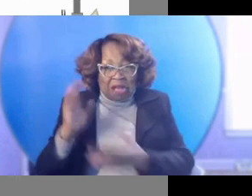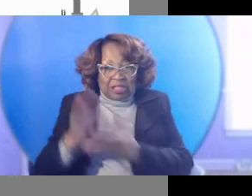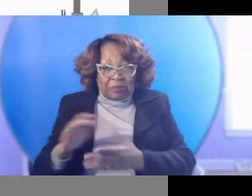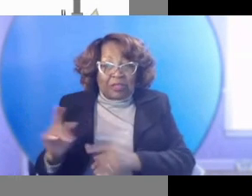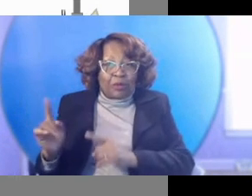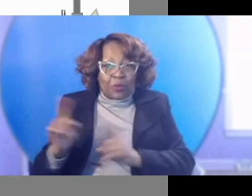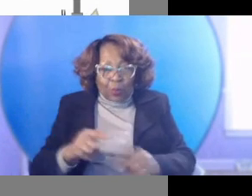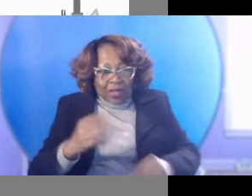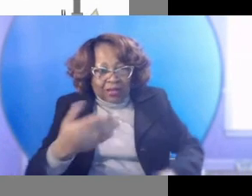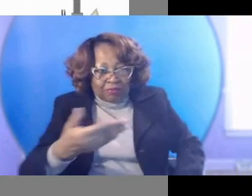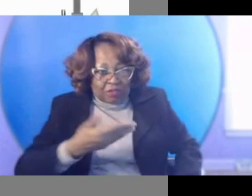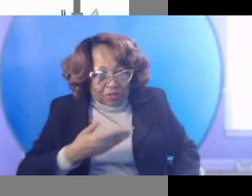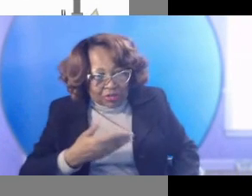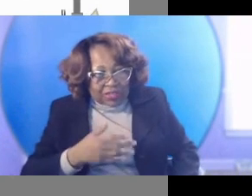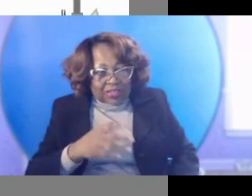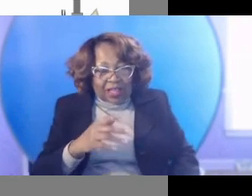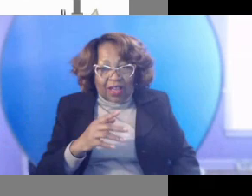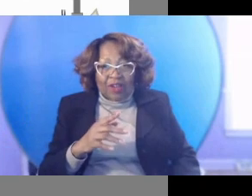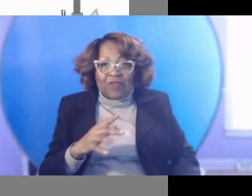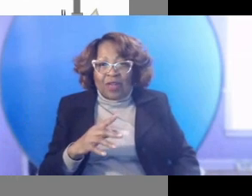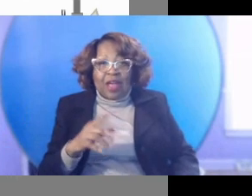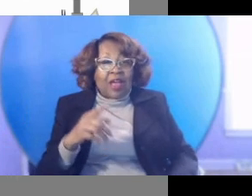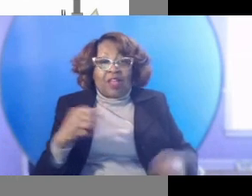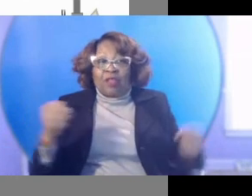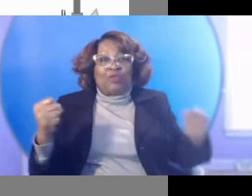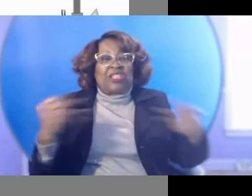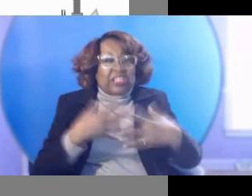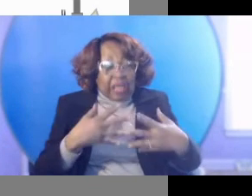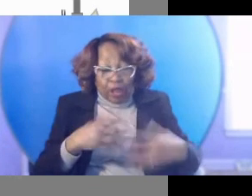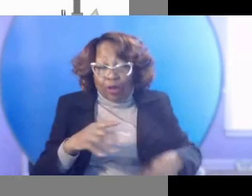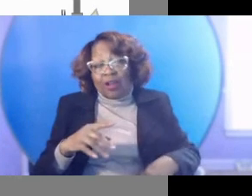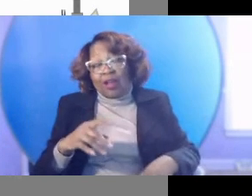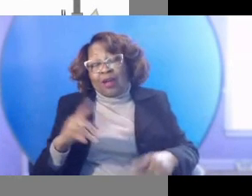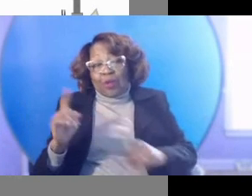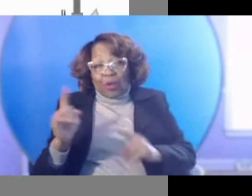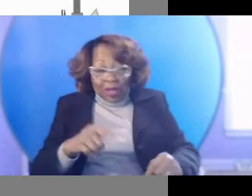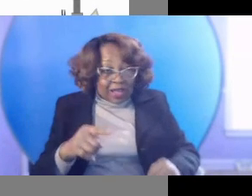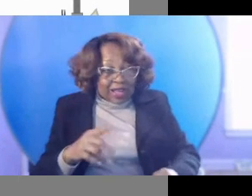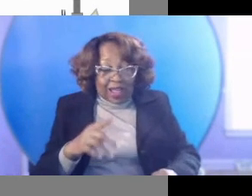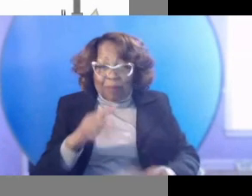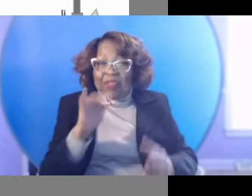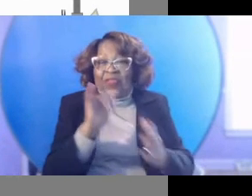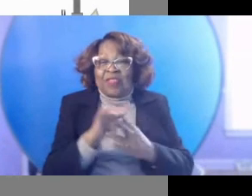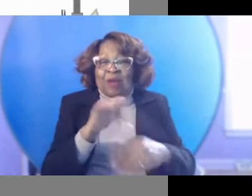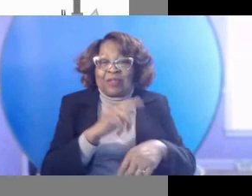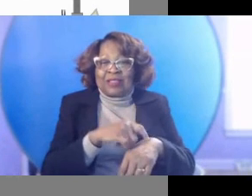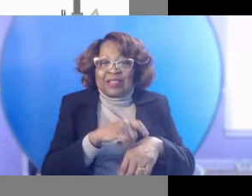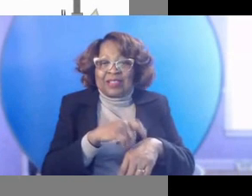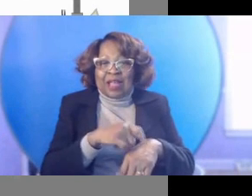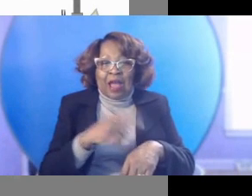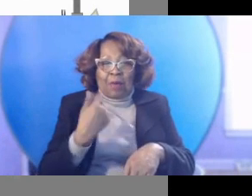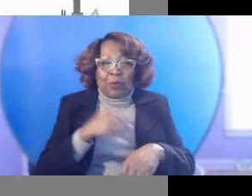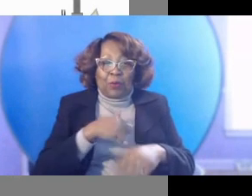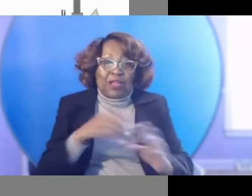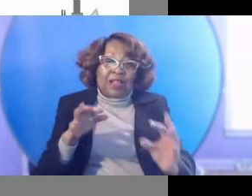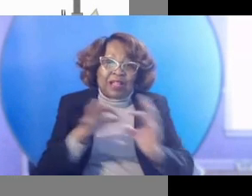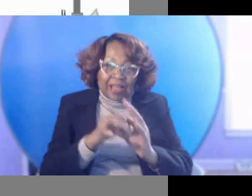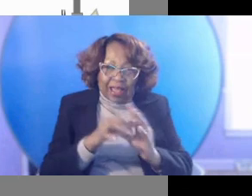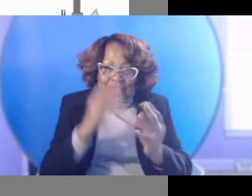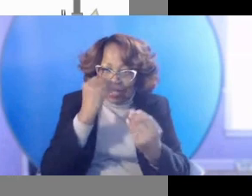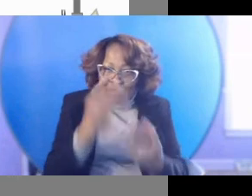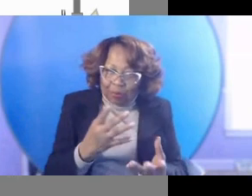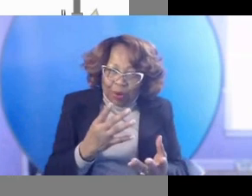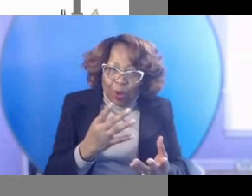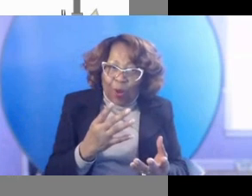and introduced, scared them out of their skin, but introduced ourselves. And that was a point in time where we could connect with them and let them know, um, just